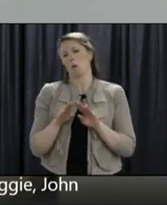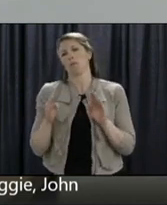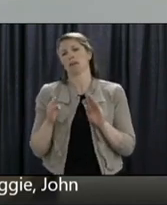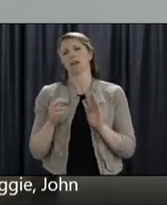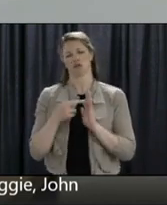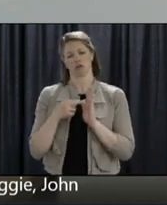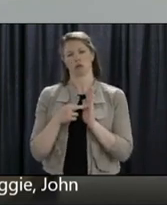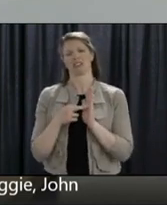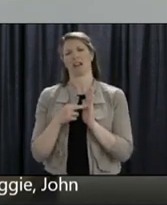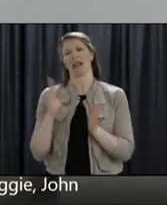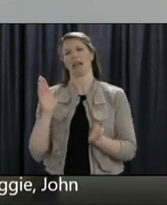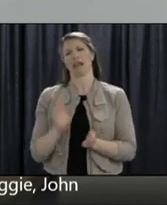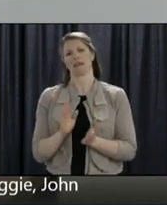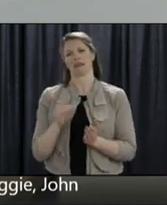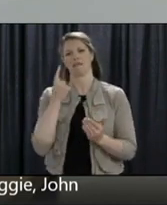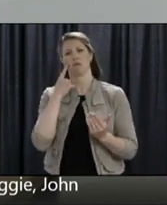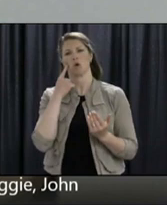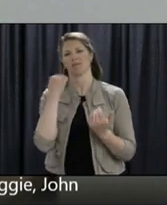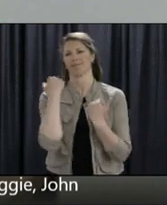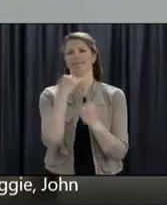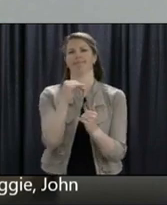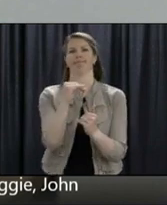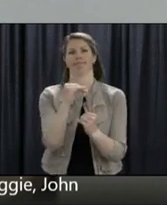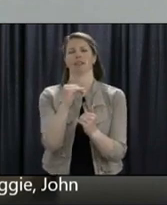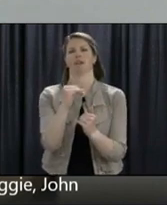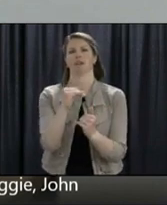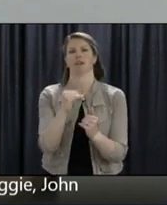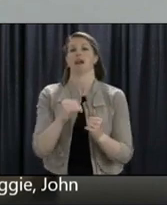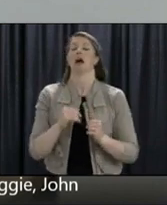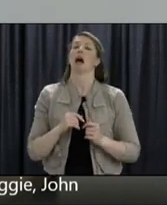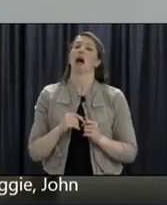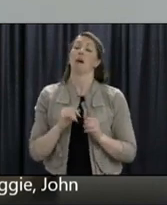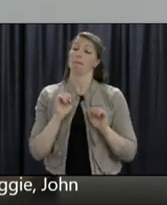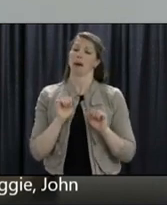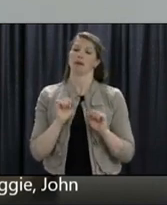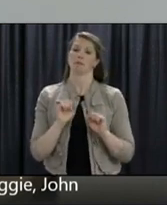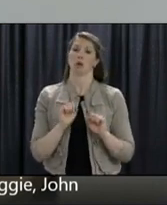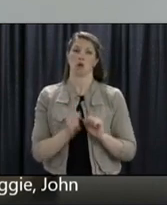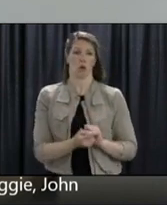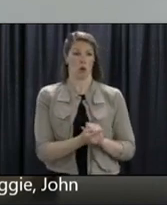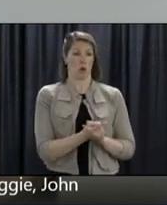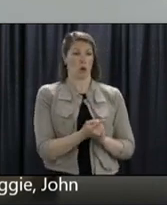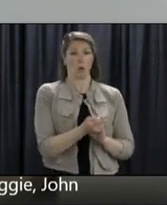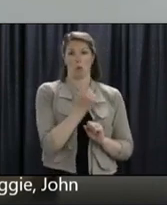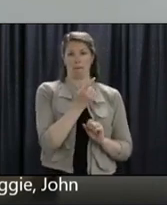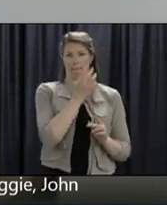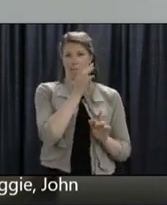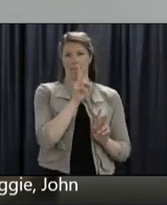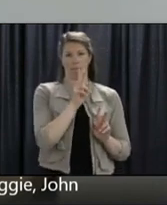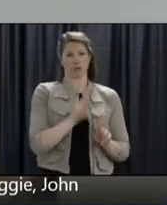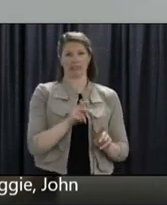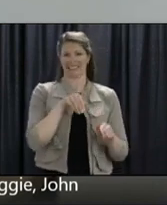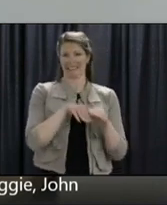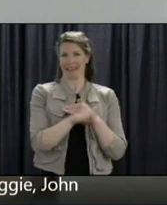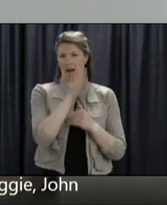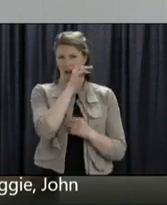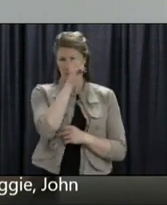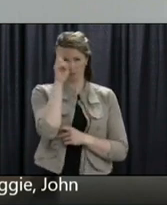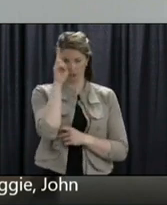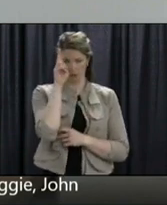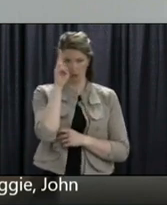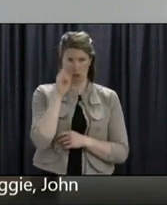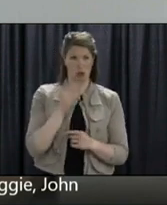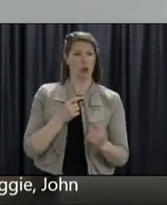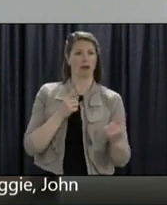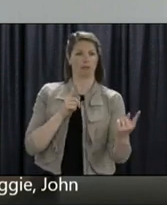challenge is, whilst it's one visitor for a resident or a patient, you have to be equitable.